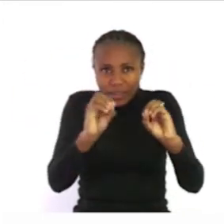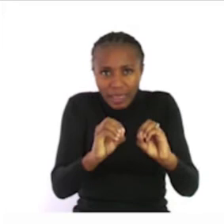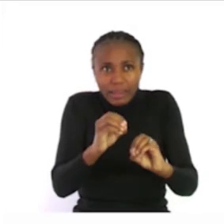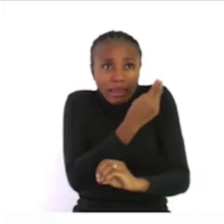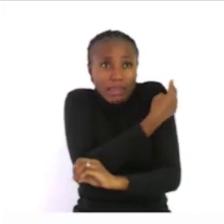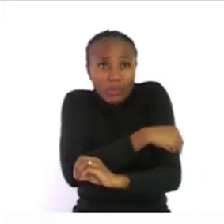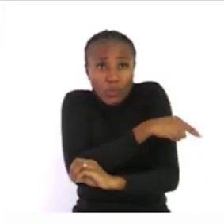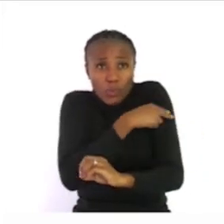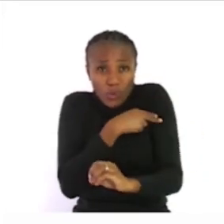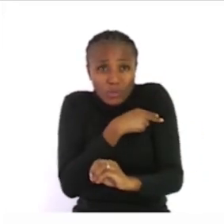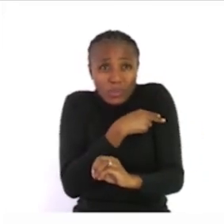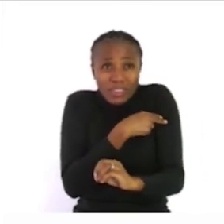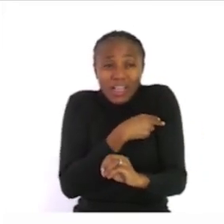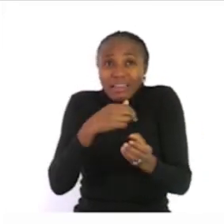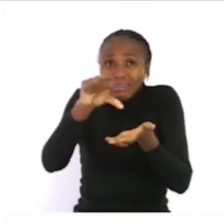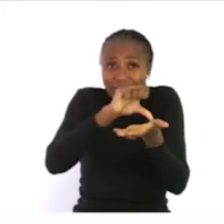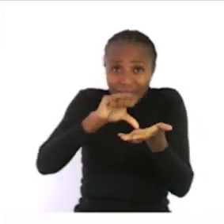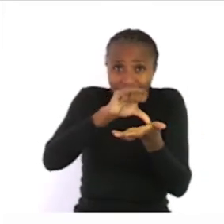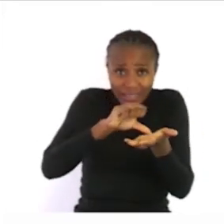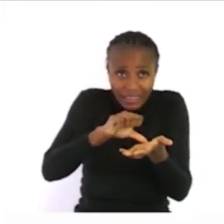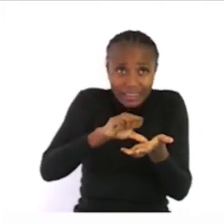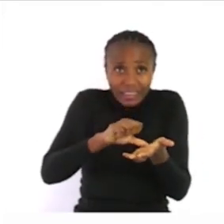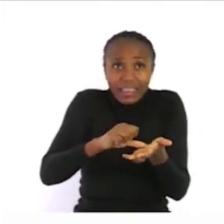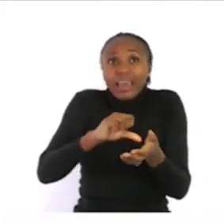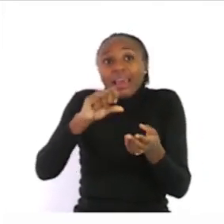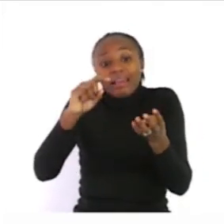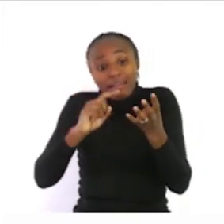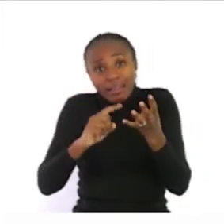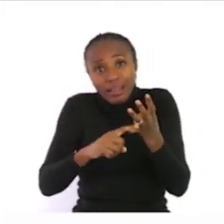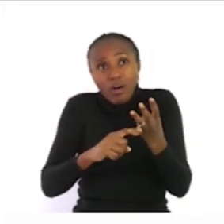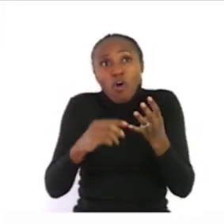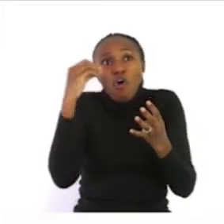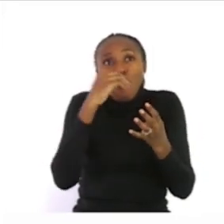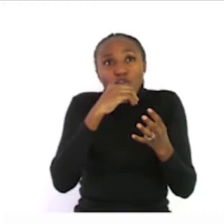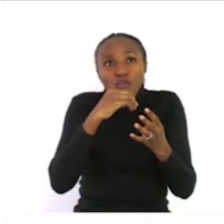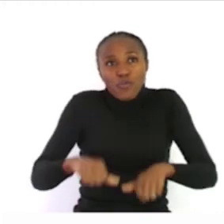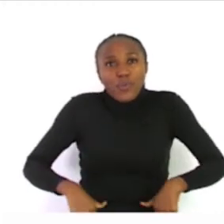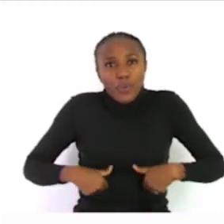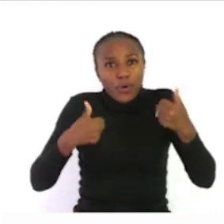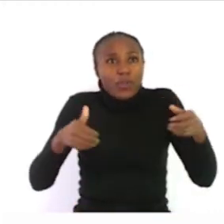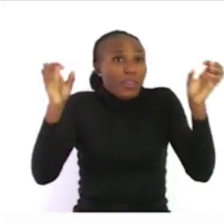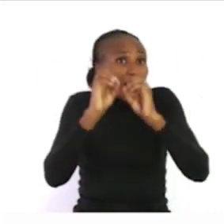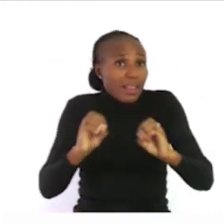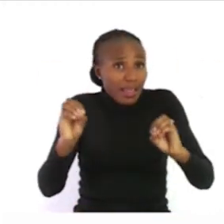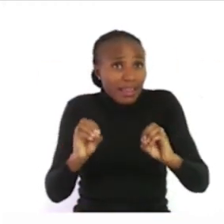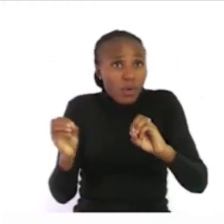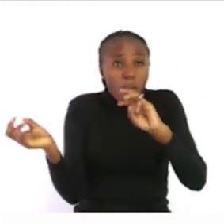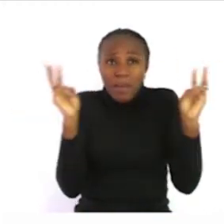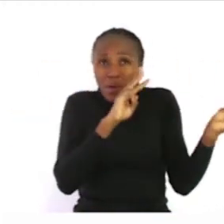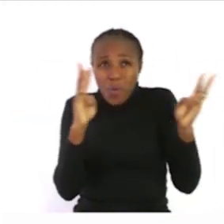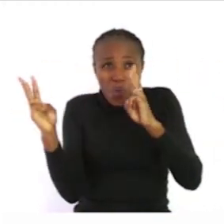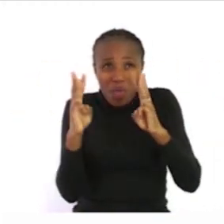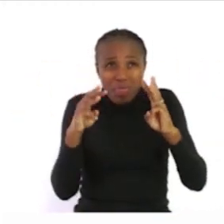unhealthy food or poor diet climate or weather like drought or